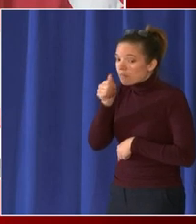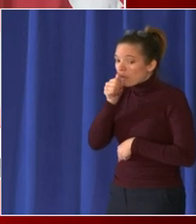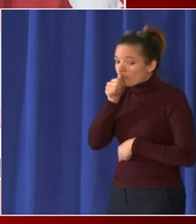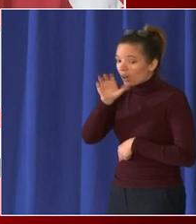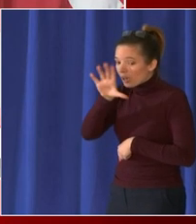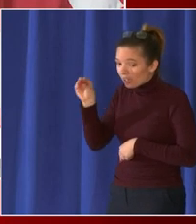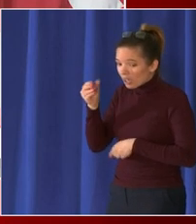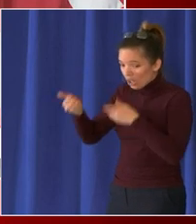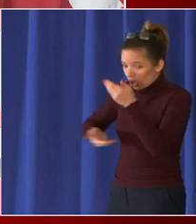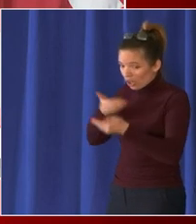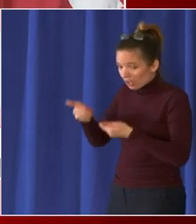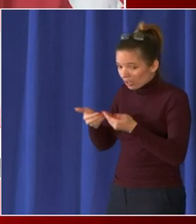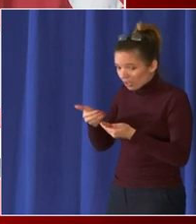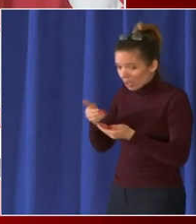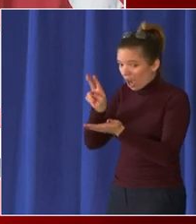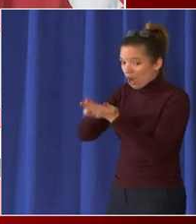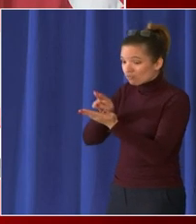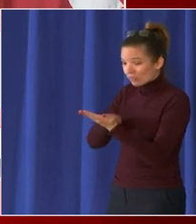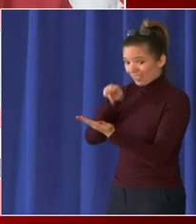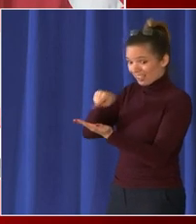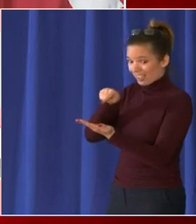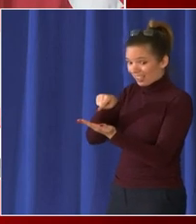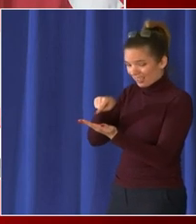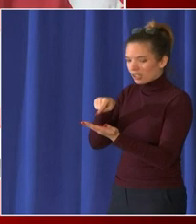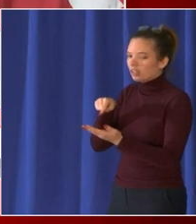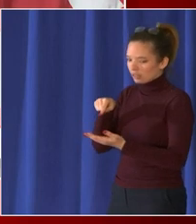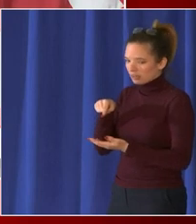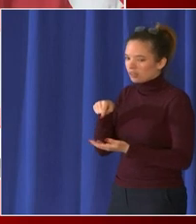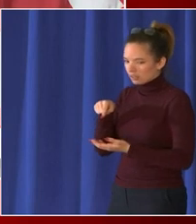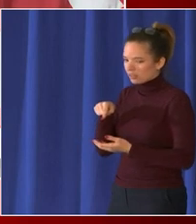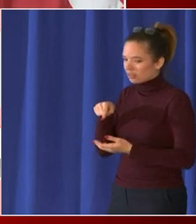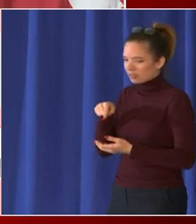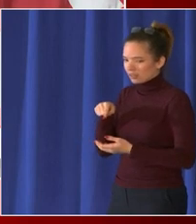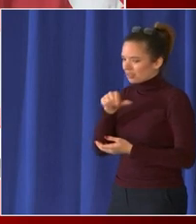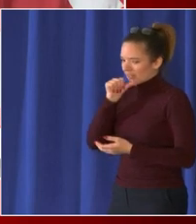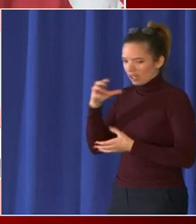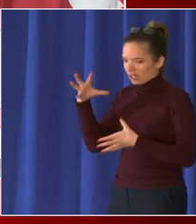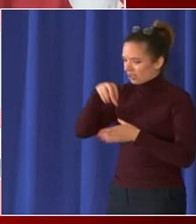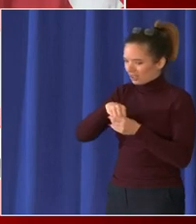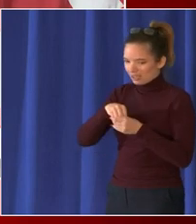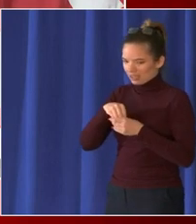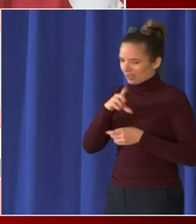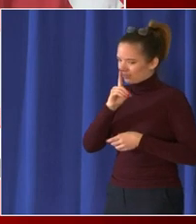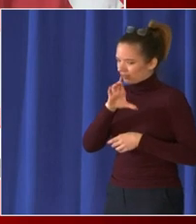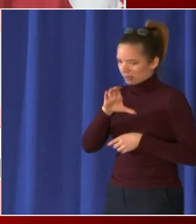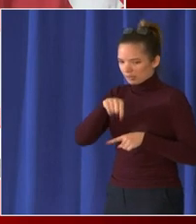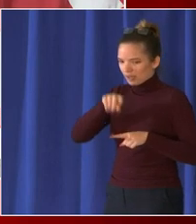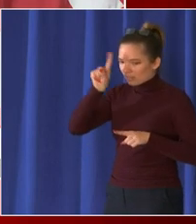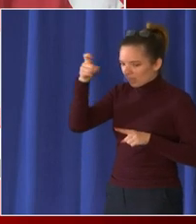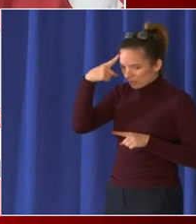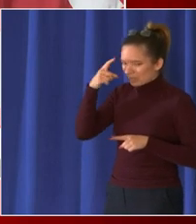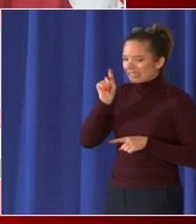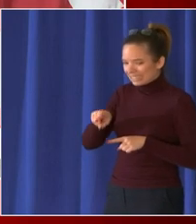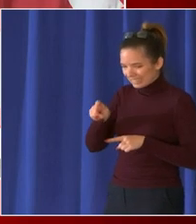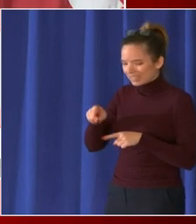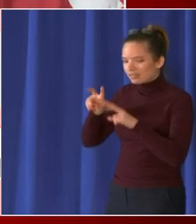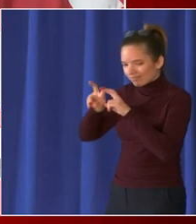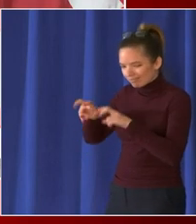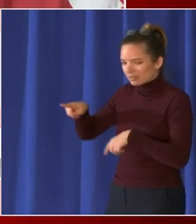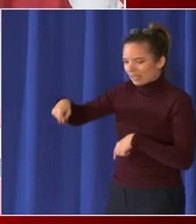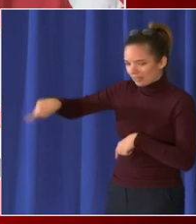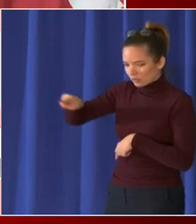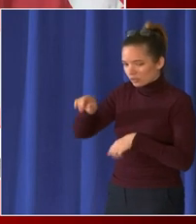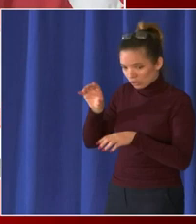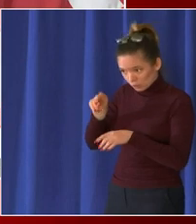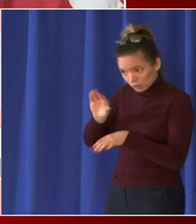did what we expected within the time period um that they were hired so that's that's one area that i'm going to look at thanks and